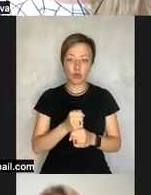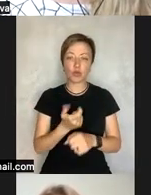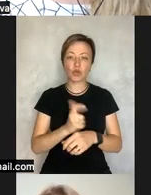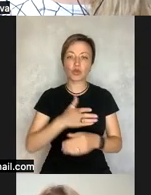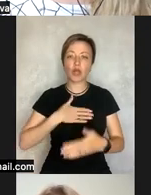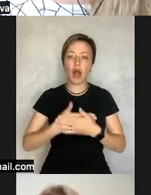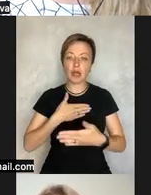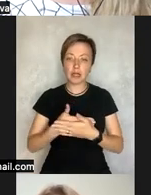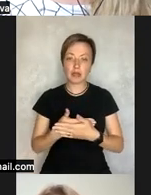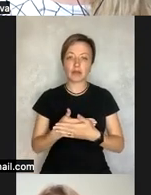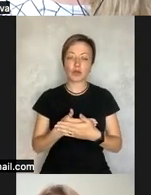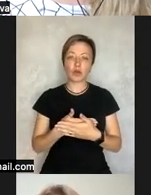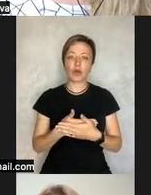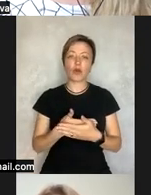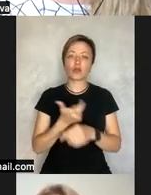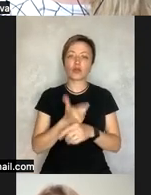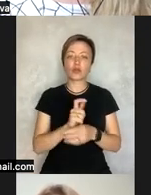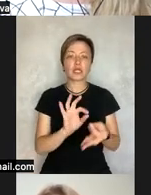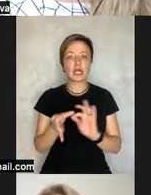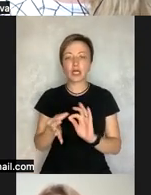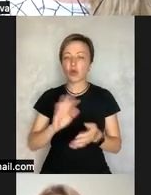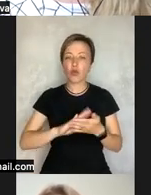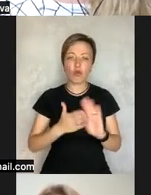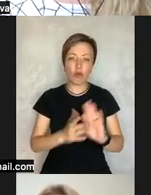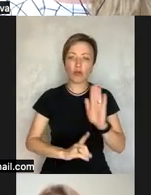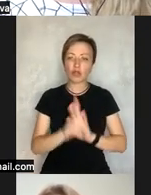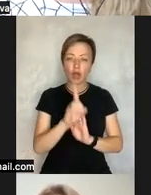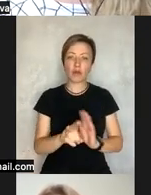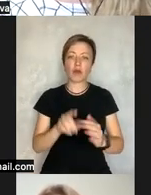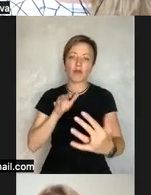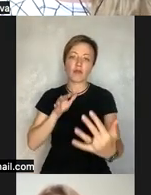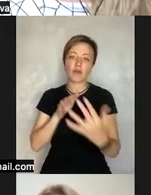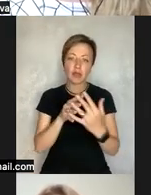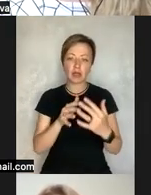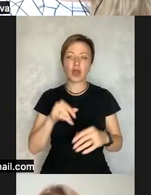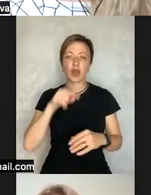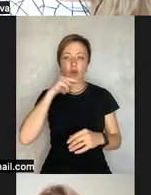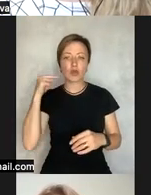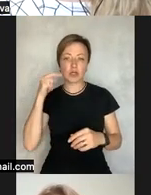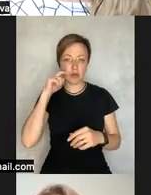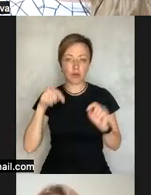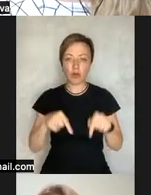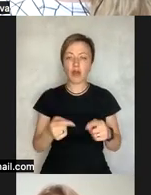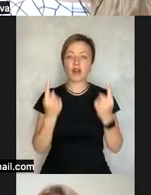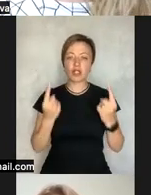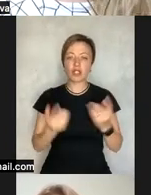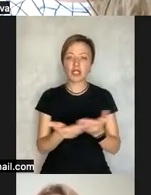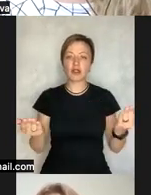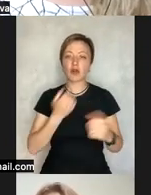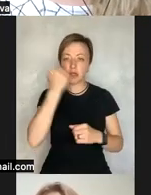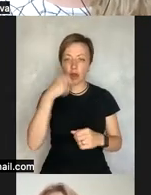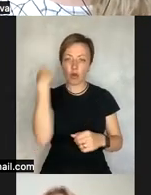most challenging of circumstances so big thank you from me and uh i'd be happy to uh